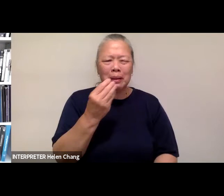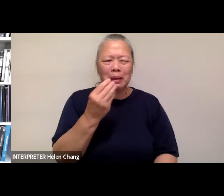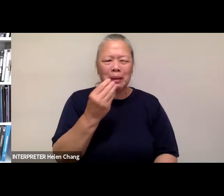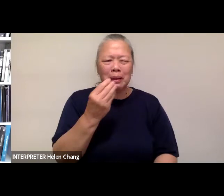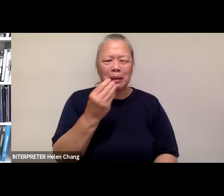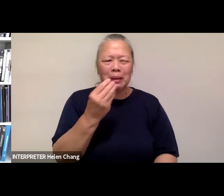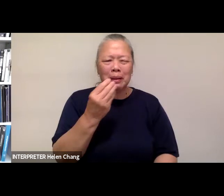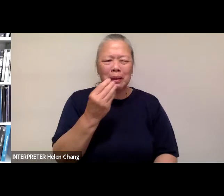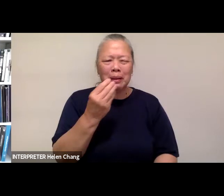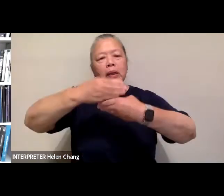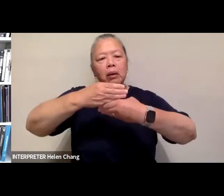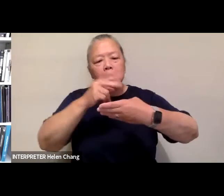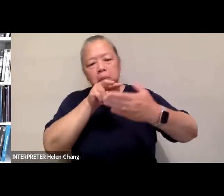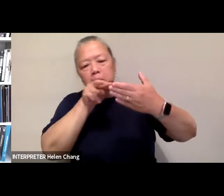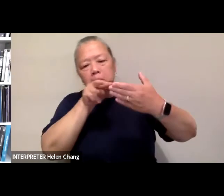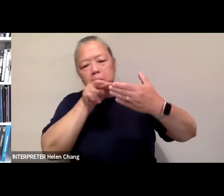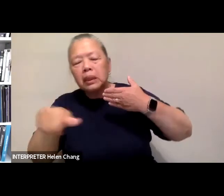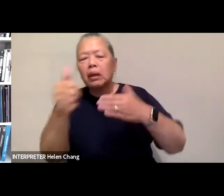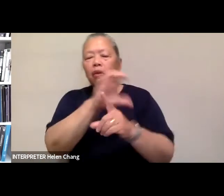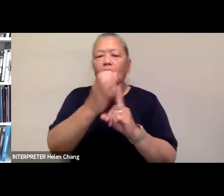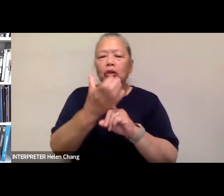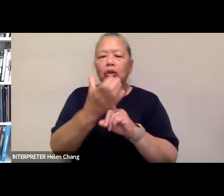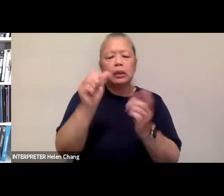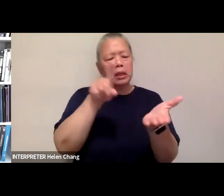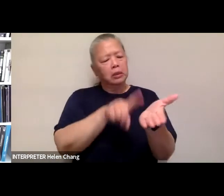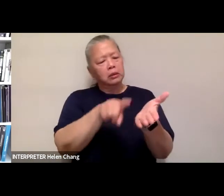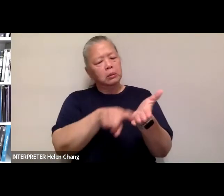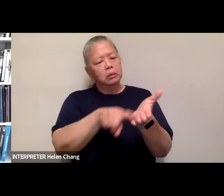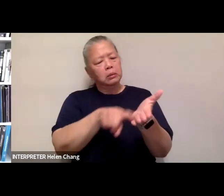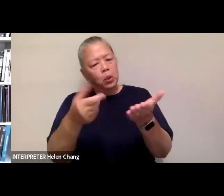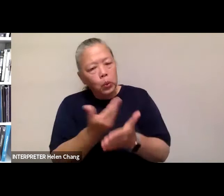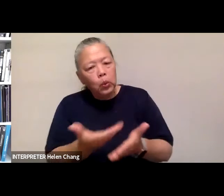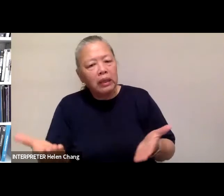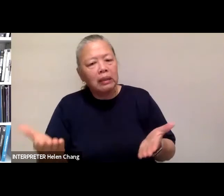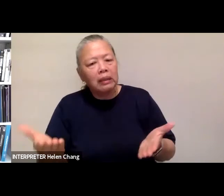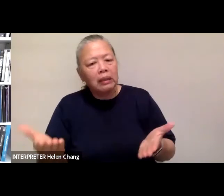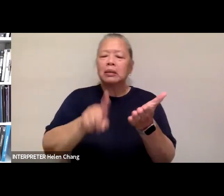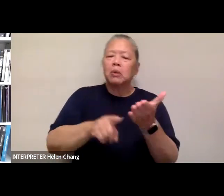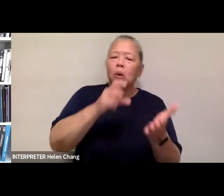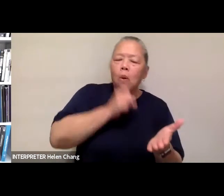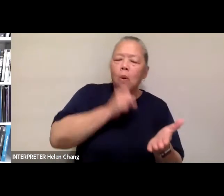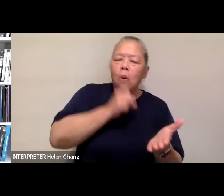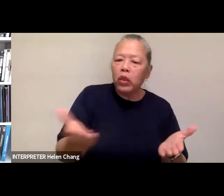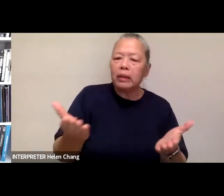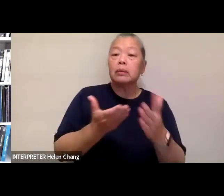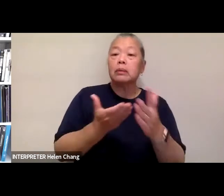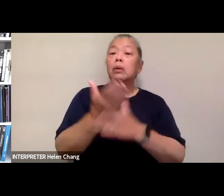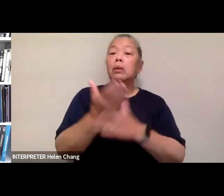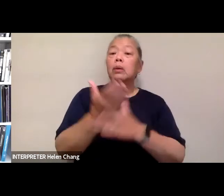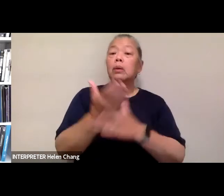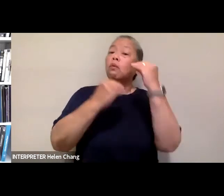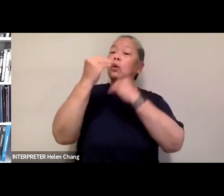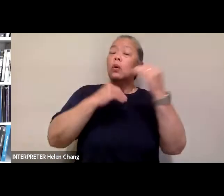explore things that are new as well as things that are old. Through food, we can explore aspects of our lives that represent